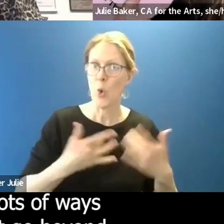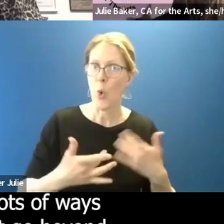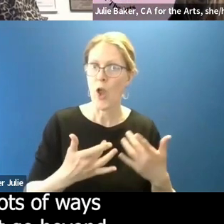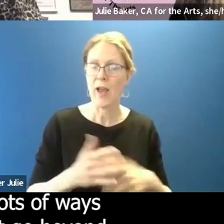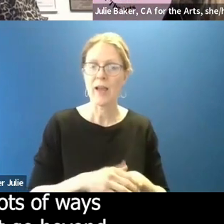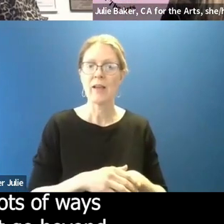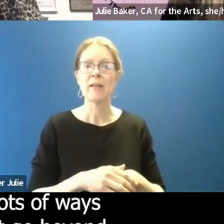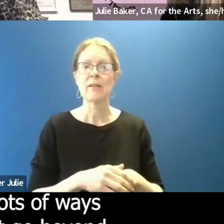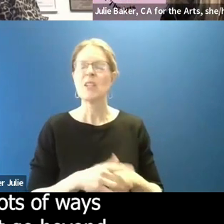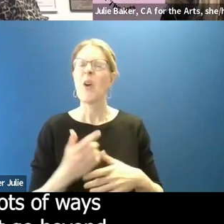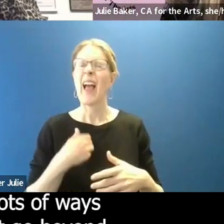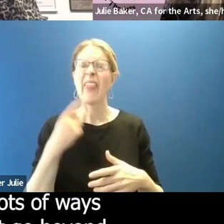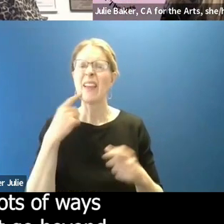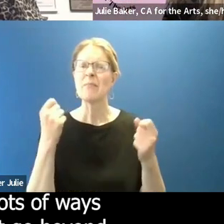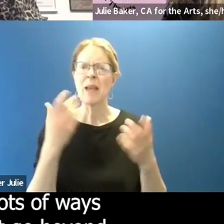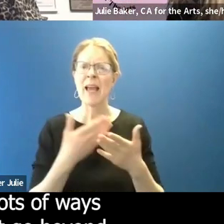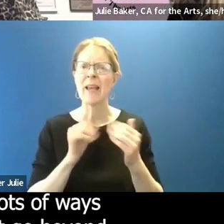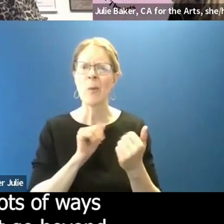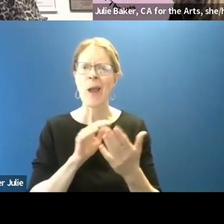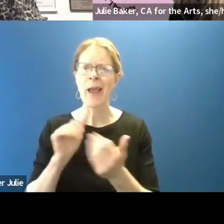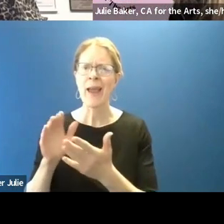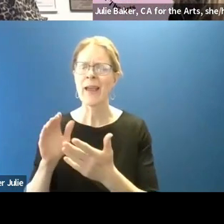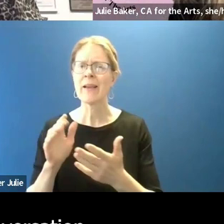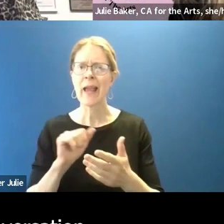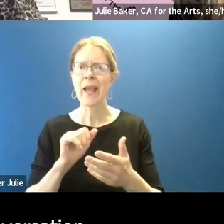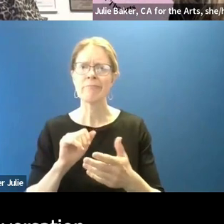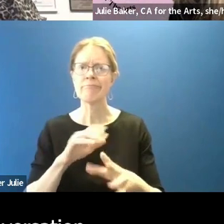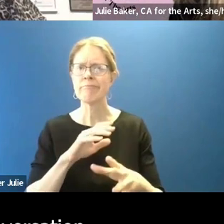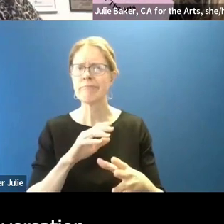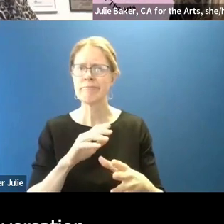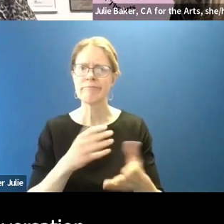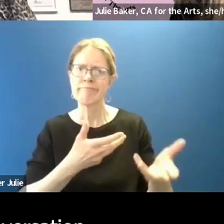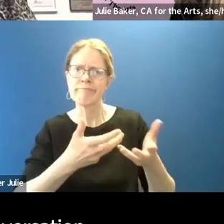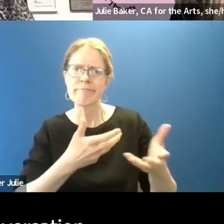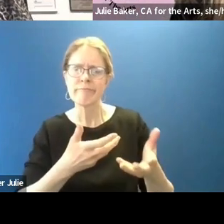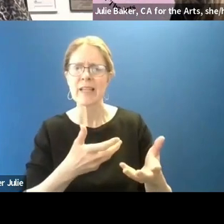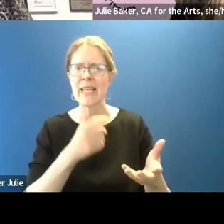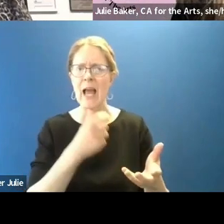So I think that there's lots of ways that we can engage that go beyond just the one Zoom